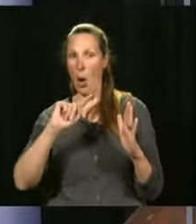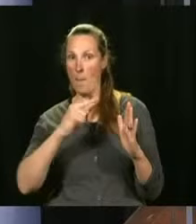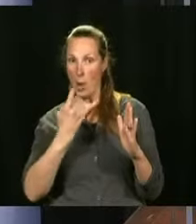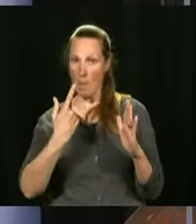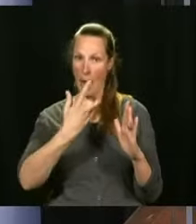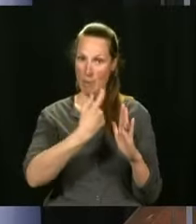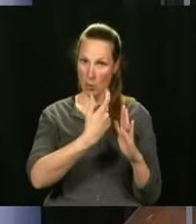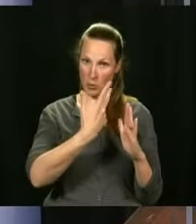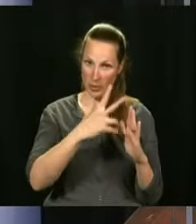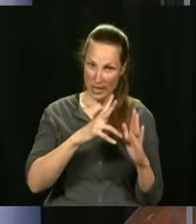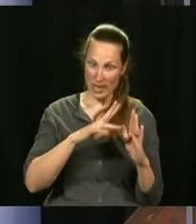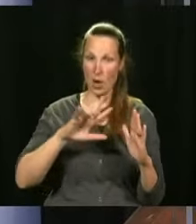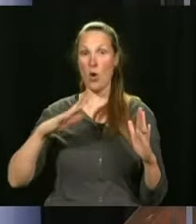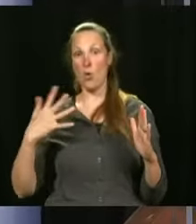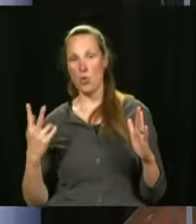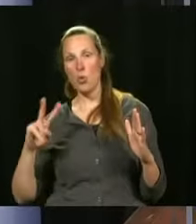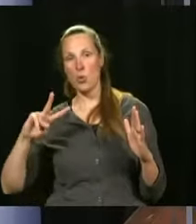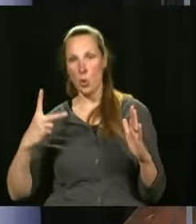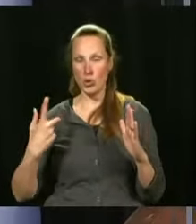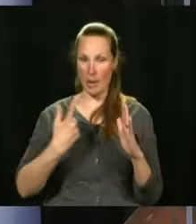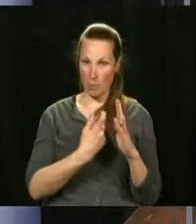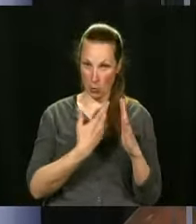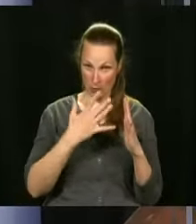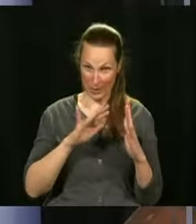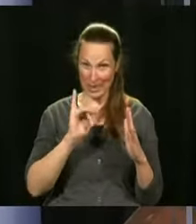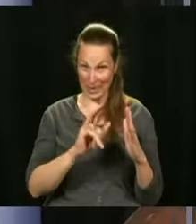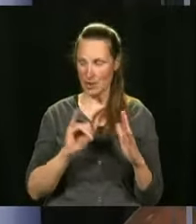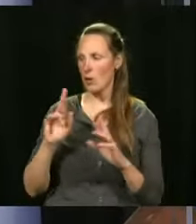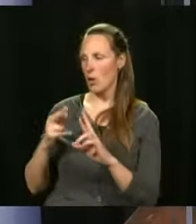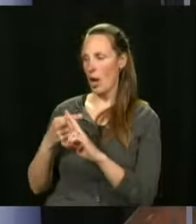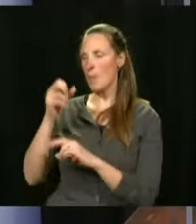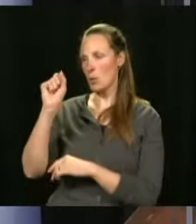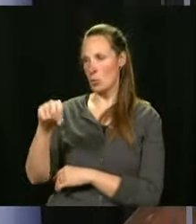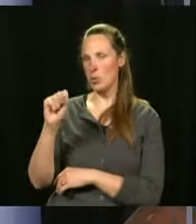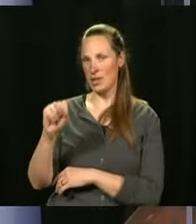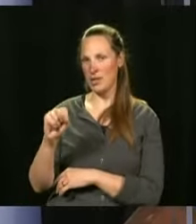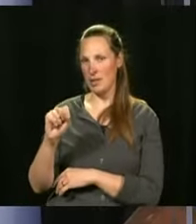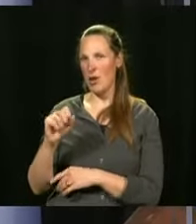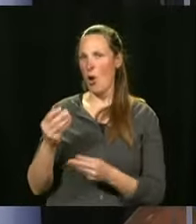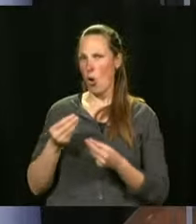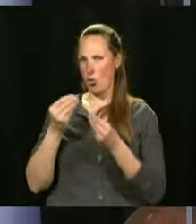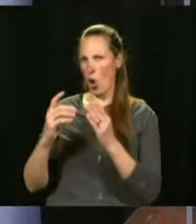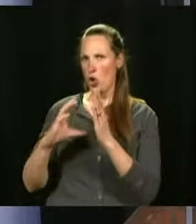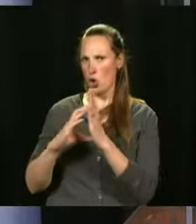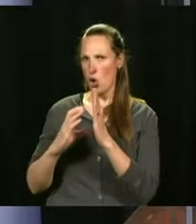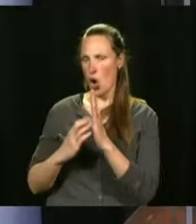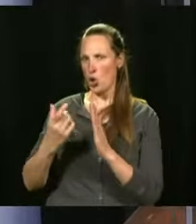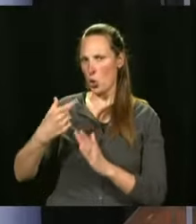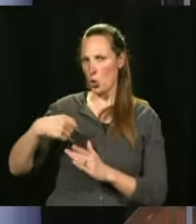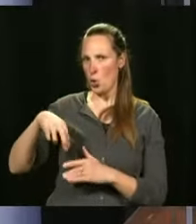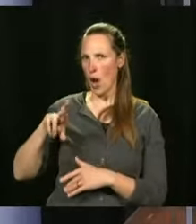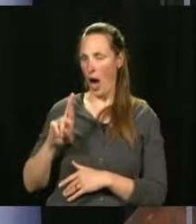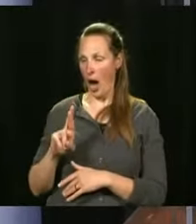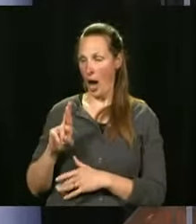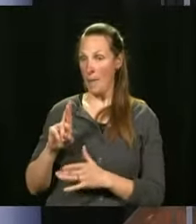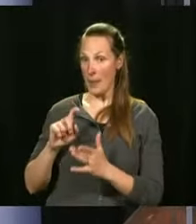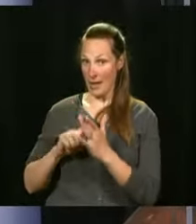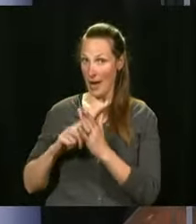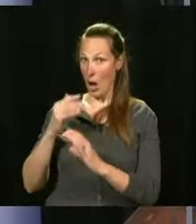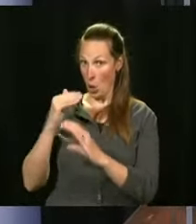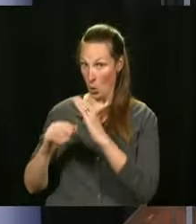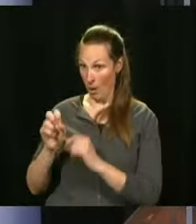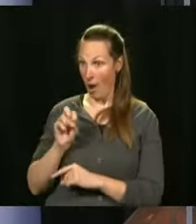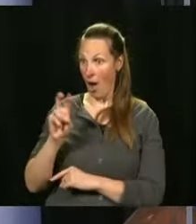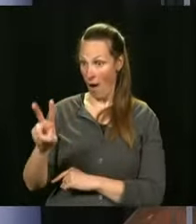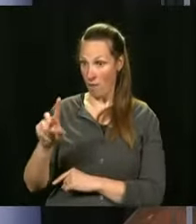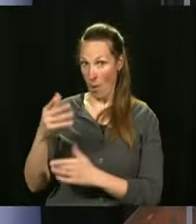will have I can't wait to show you but you will have a QR code when you get your email you'll